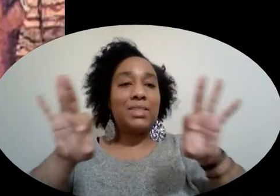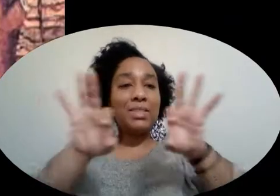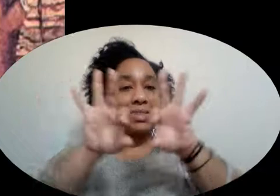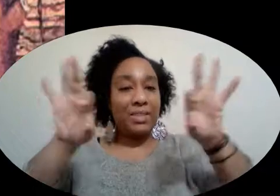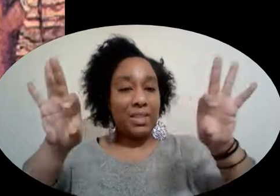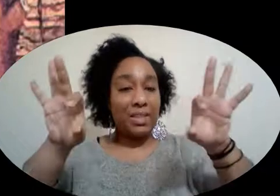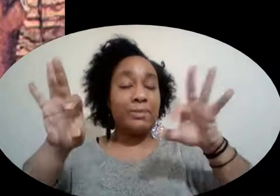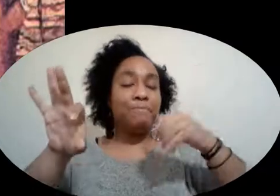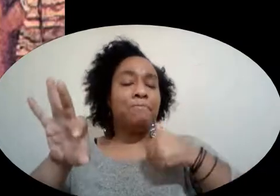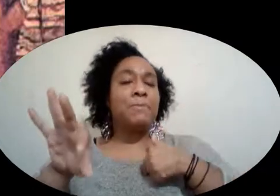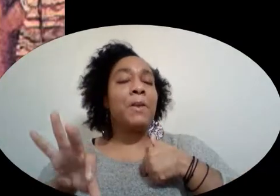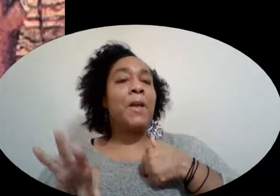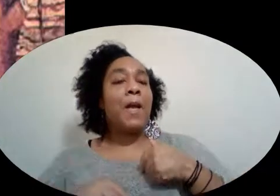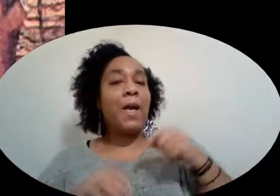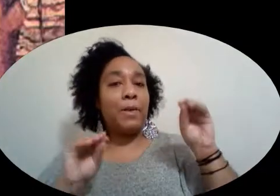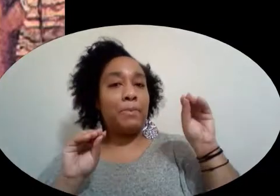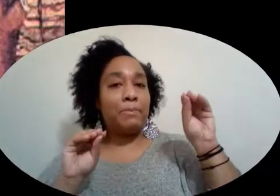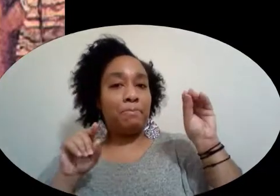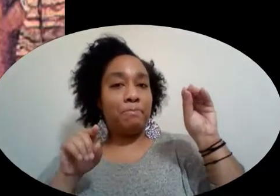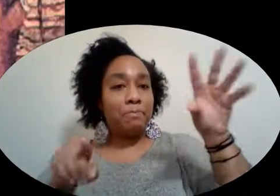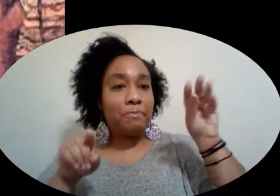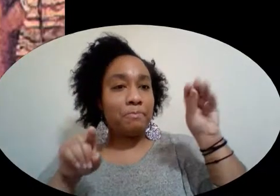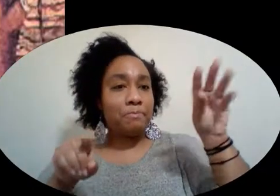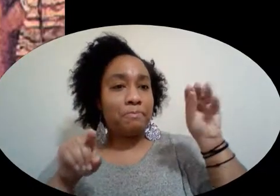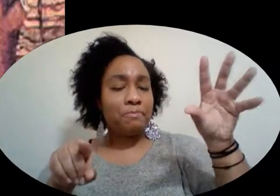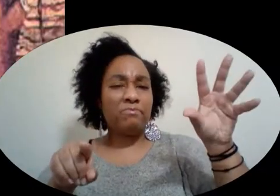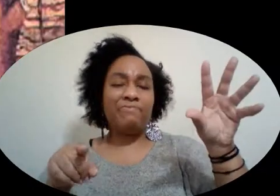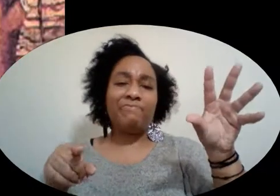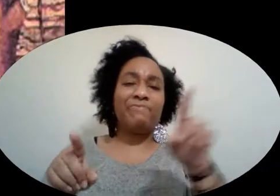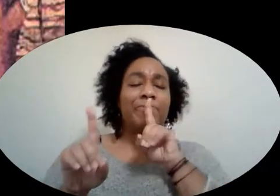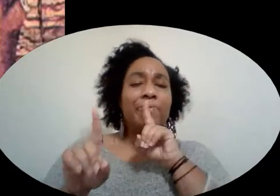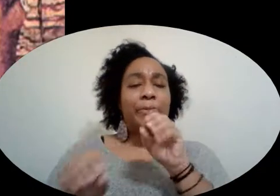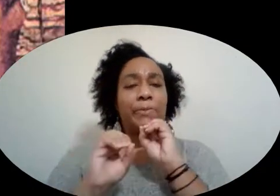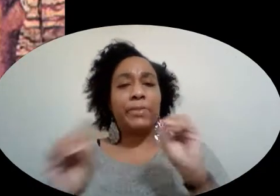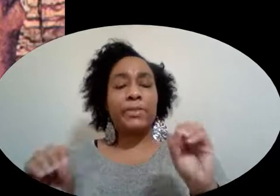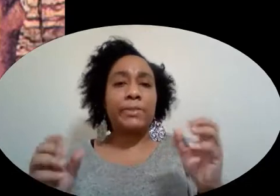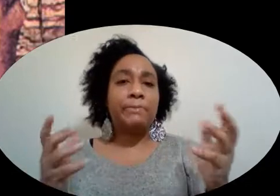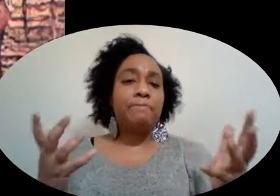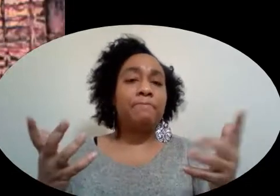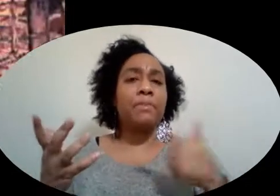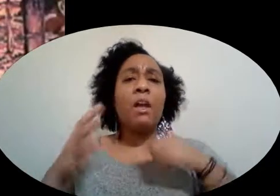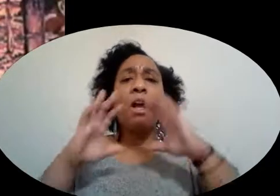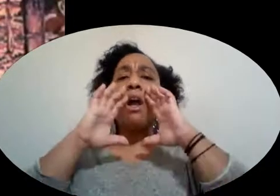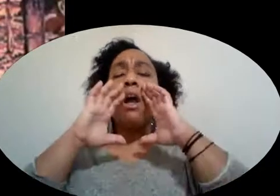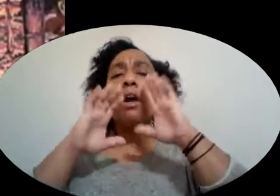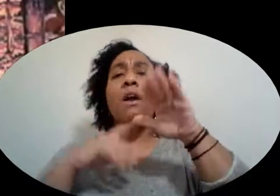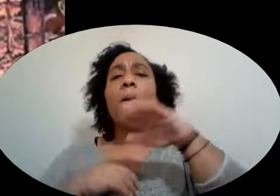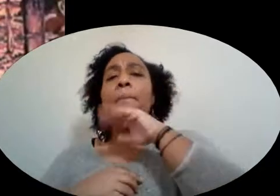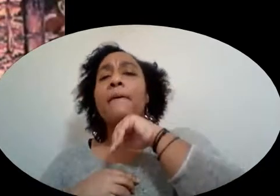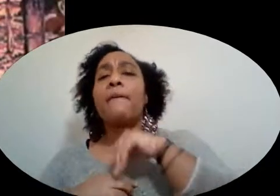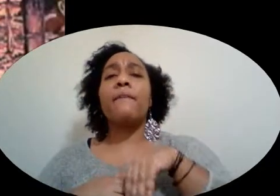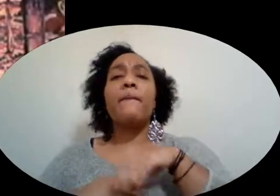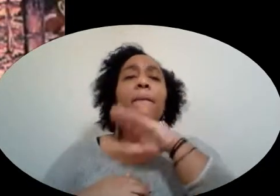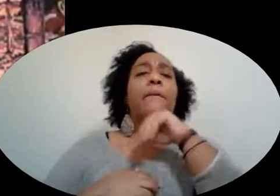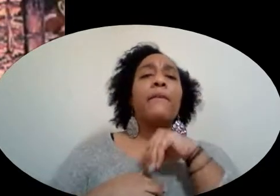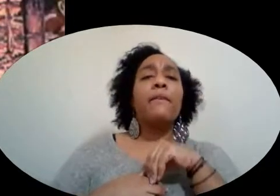I rang the bell in the steakhouse Nobody answered I called Mr. Pig, Mr.